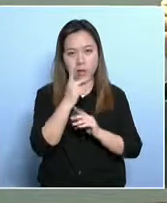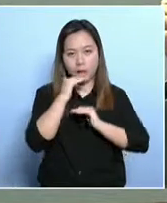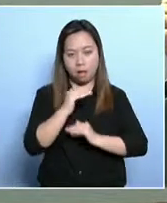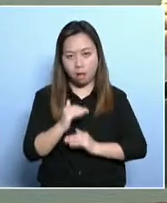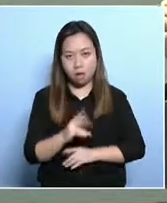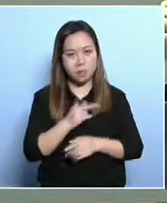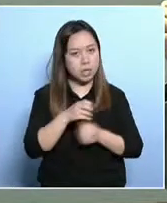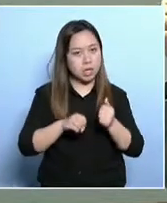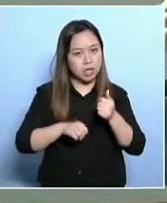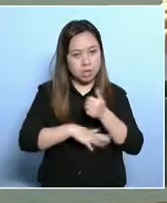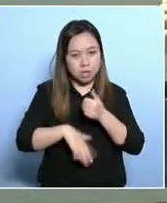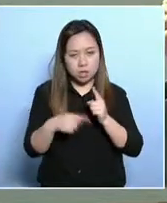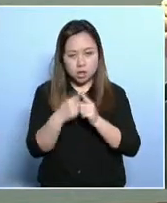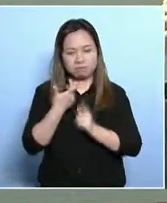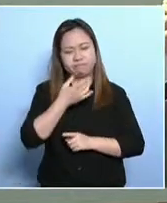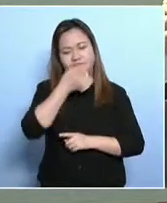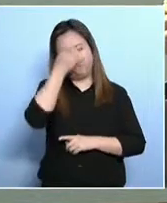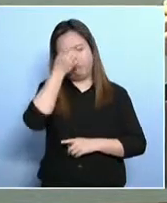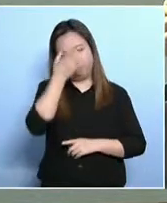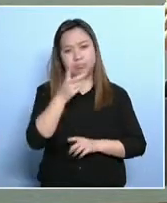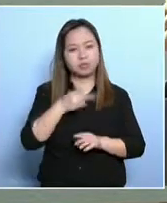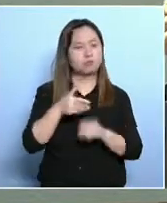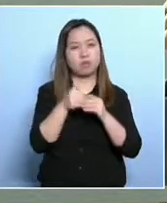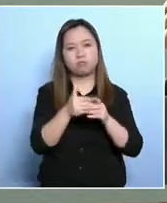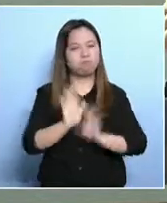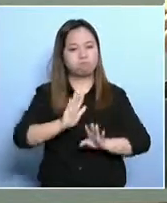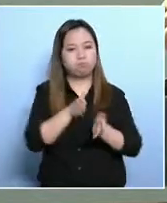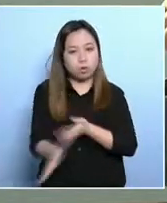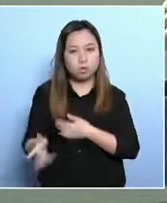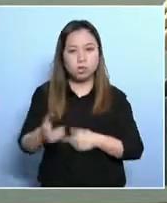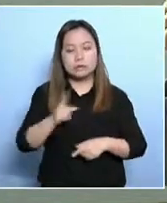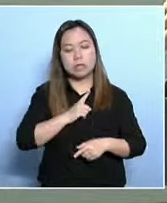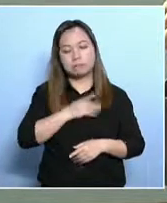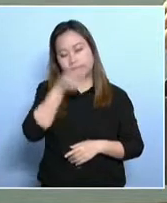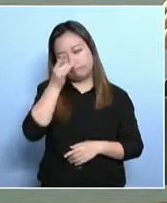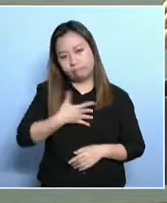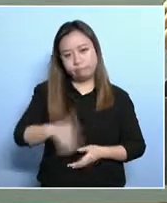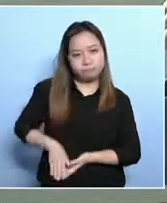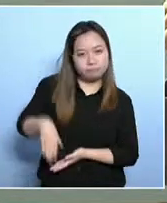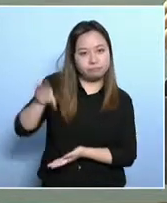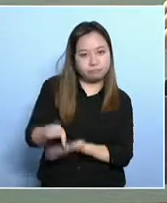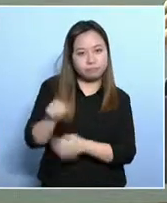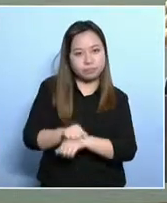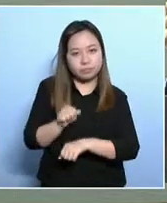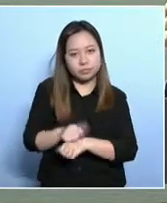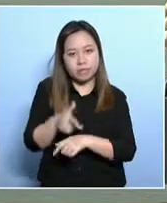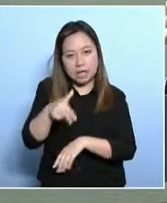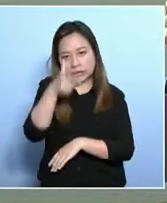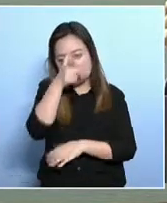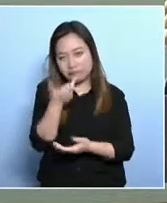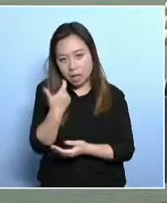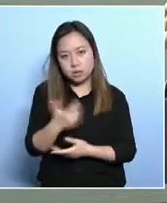to the grassroots, there are many barriers. So it's too troublesome for the